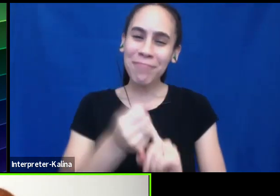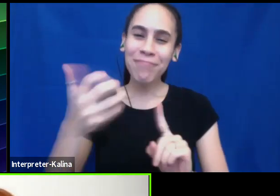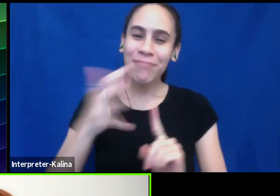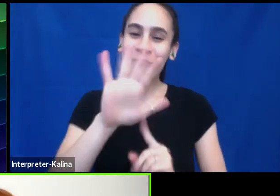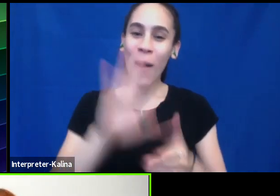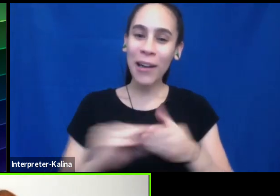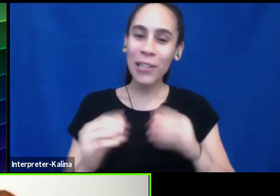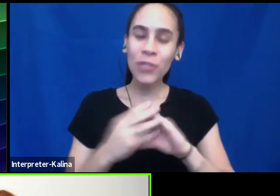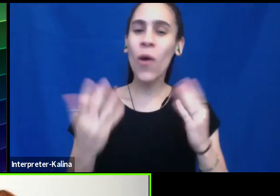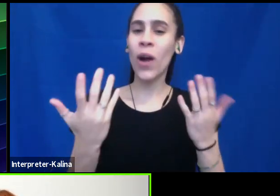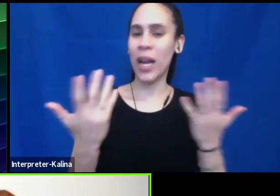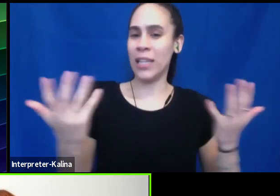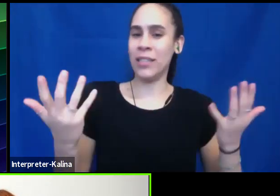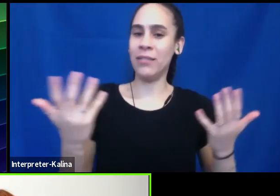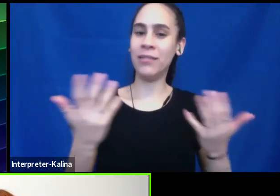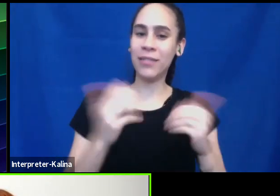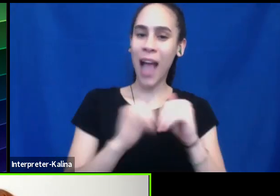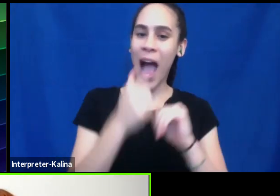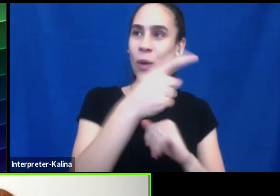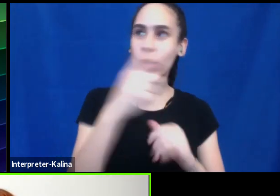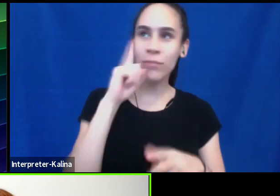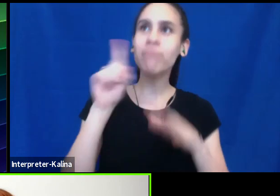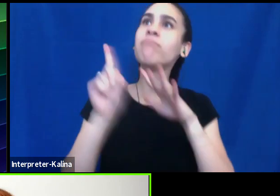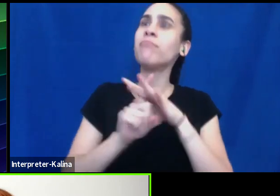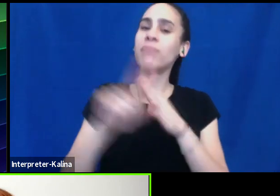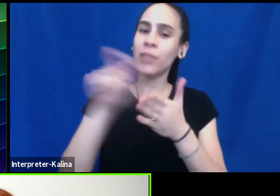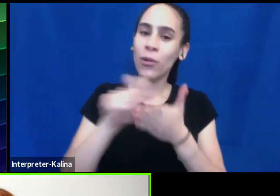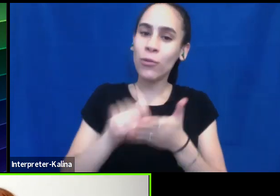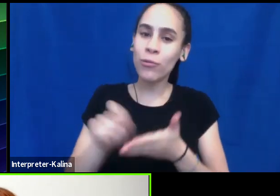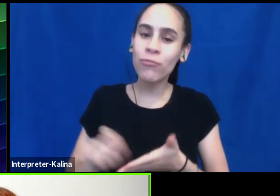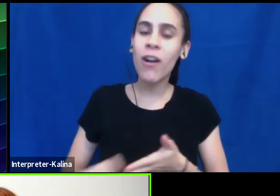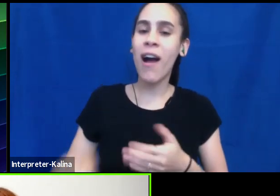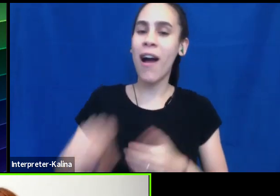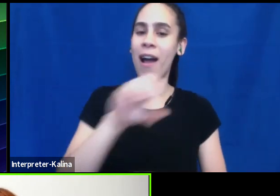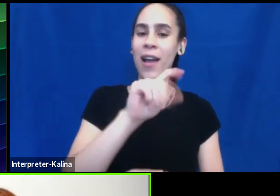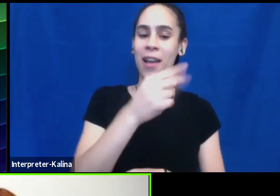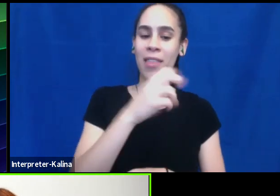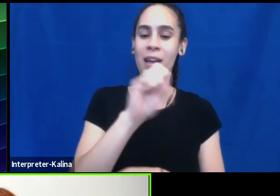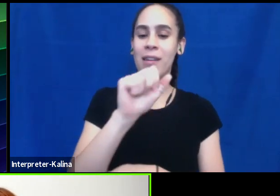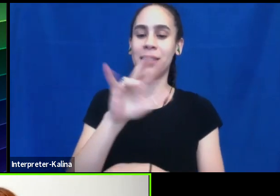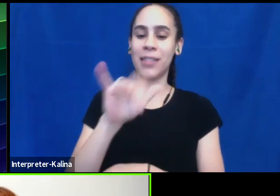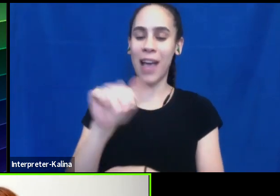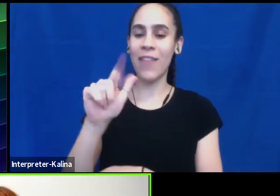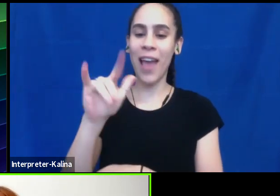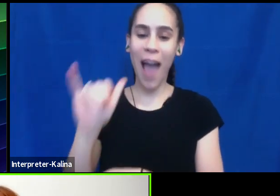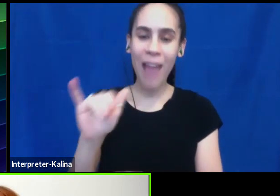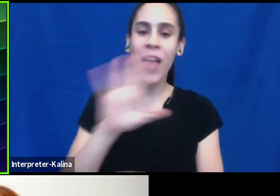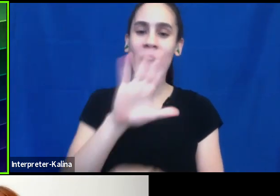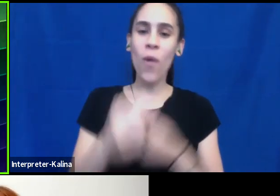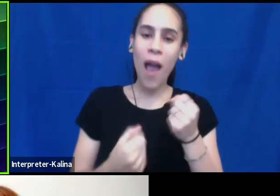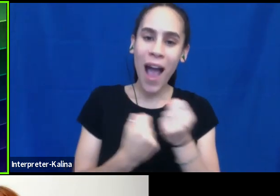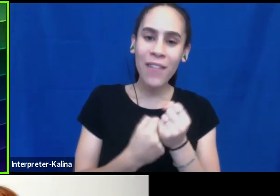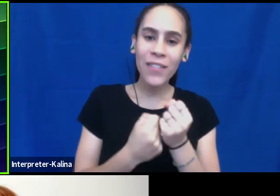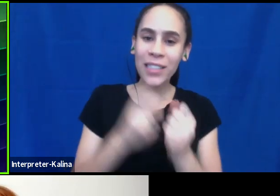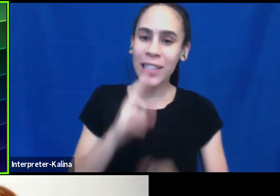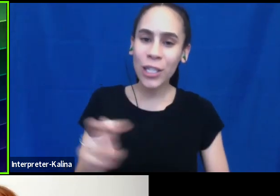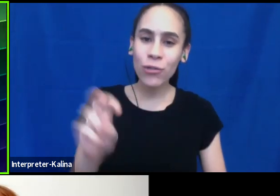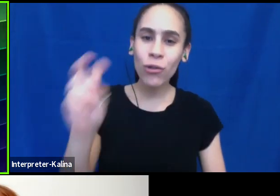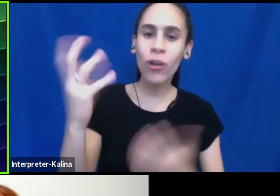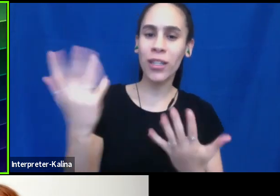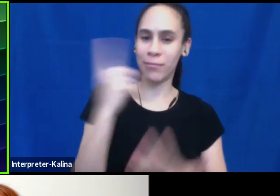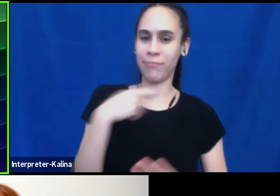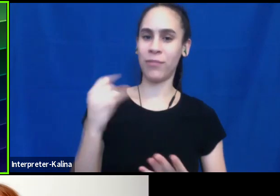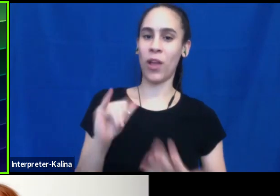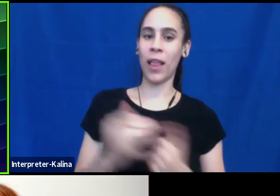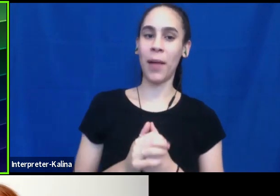write The Savvy Ally and to do the advocacy work that you do? What was that journey like? Sure. Yeah. I was kind of a late